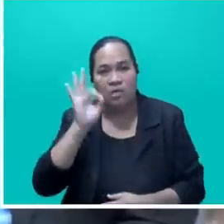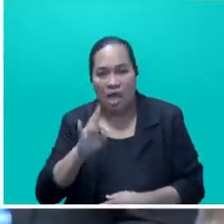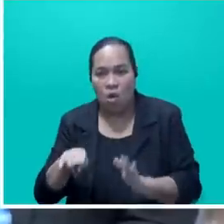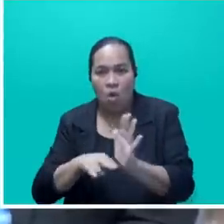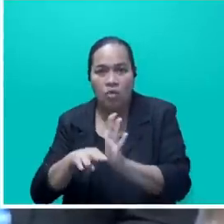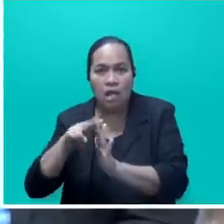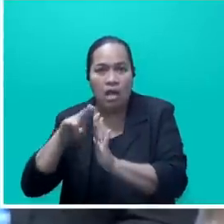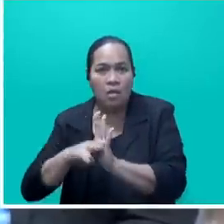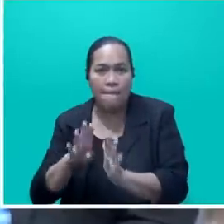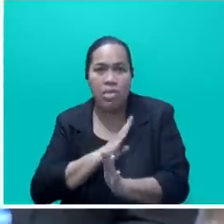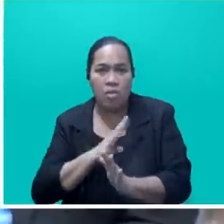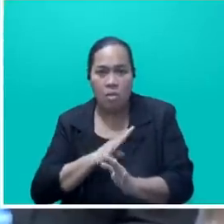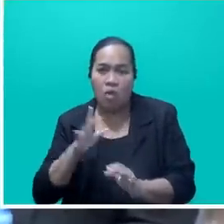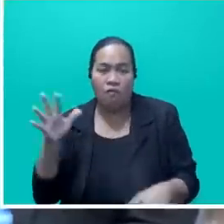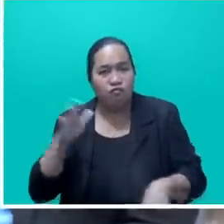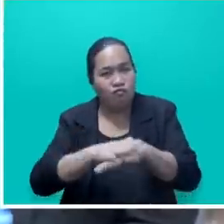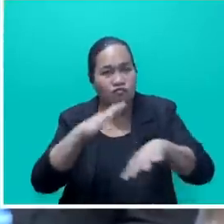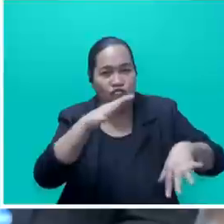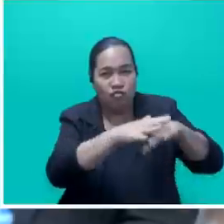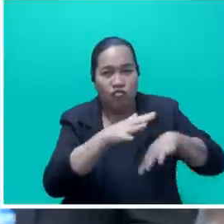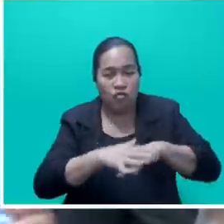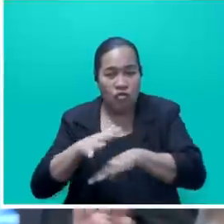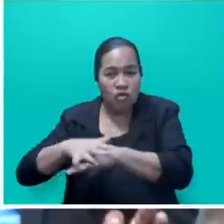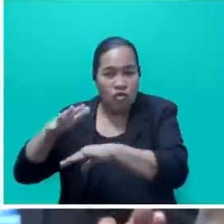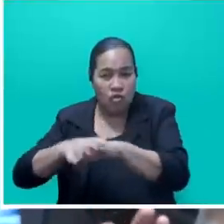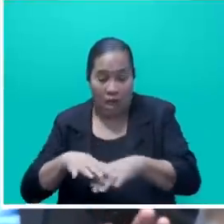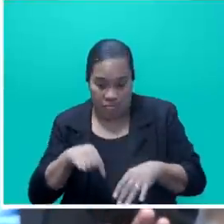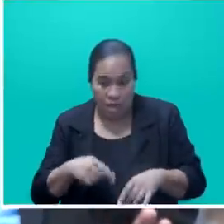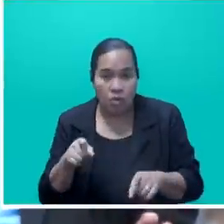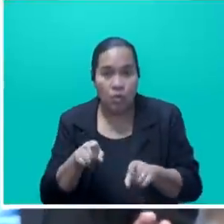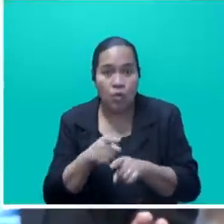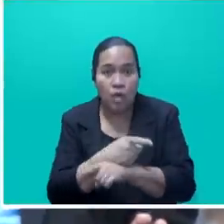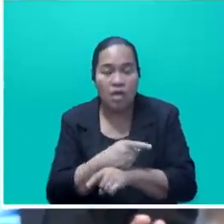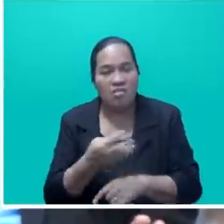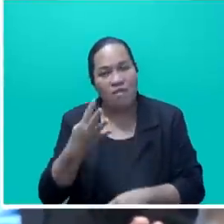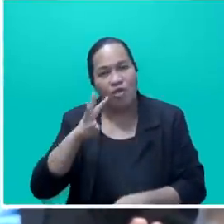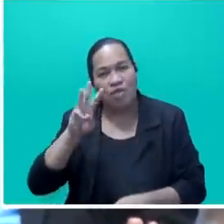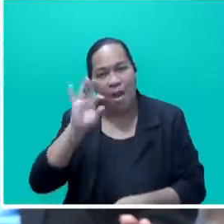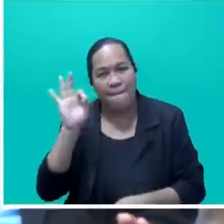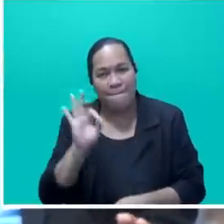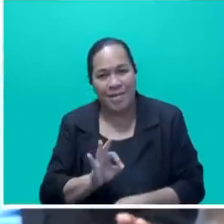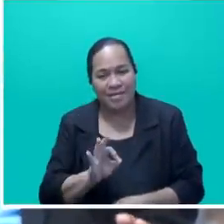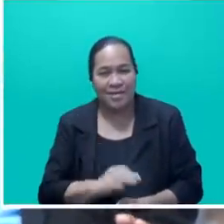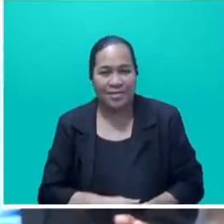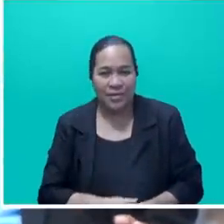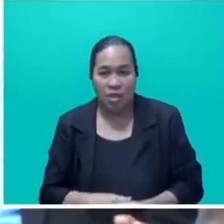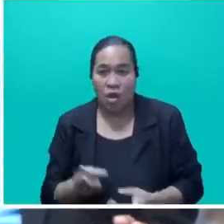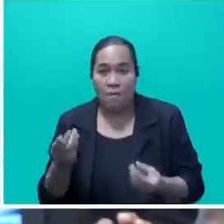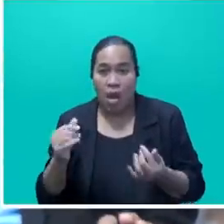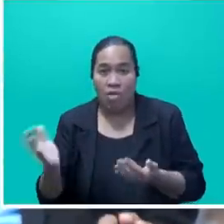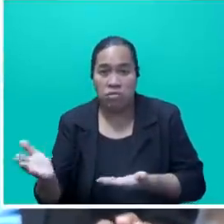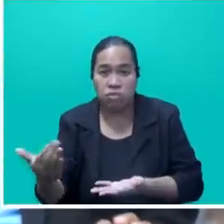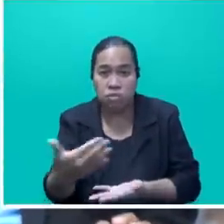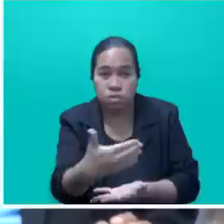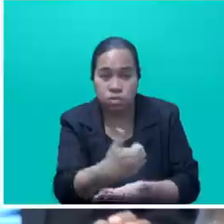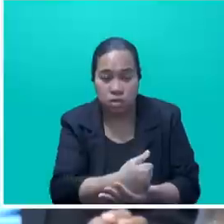In 2019, the average occupancy for this same week was 43 percent. The revenue bar available